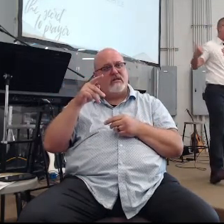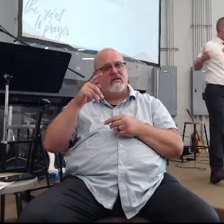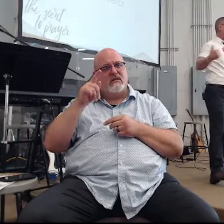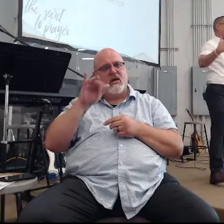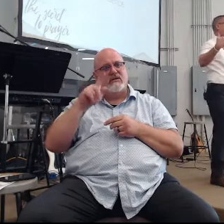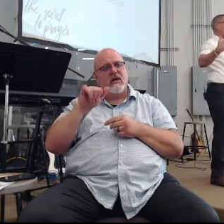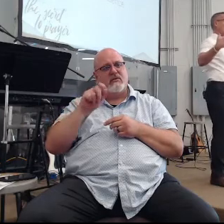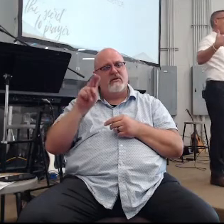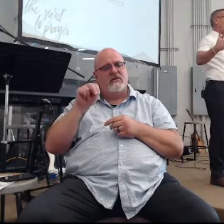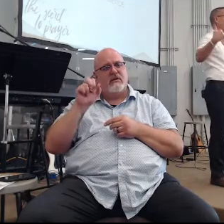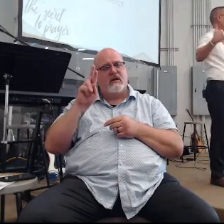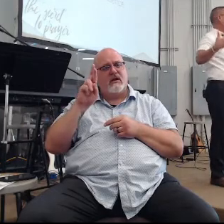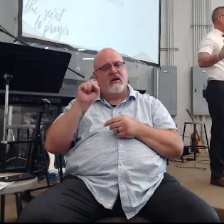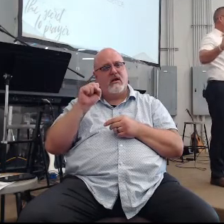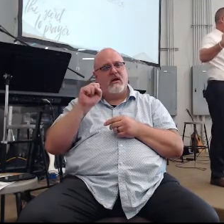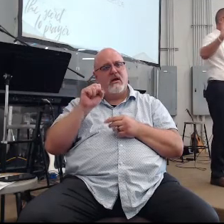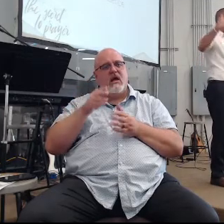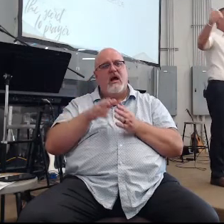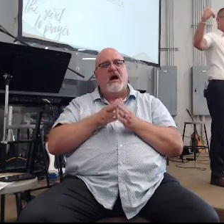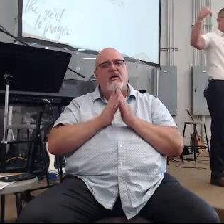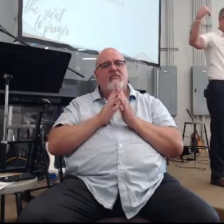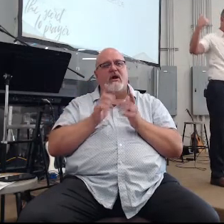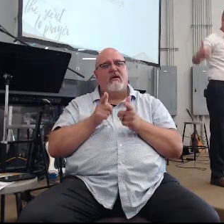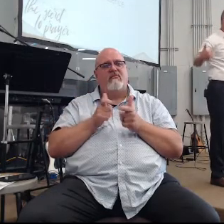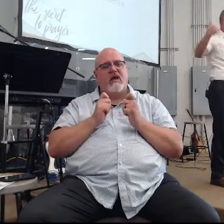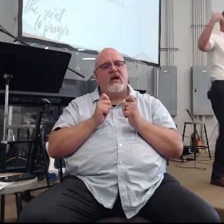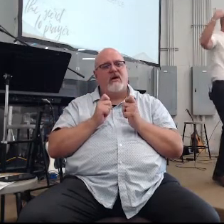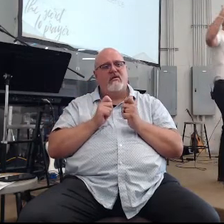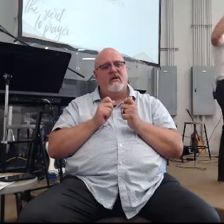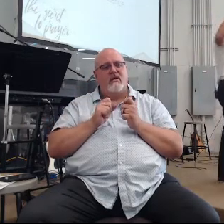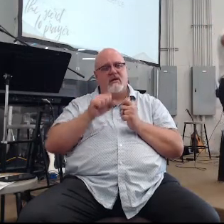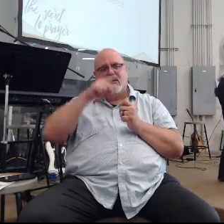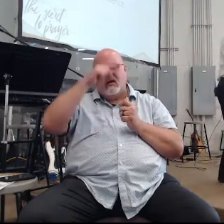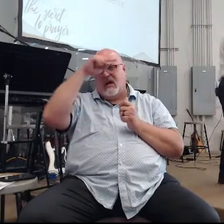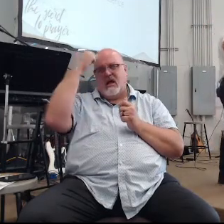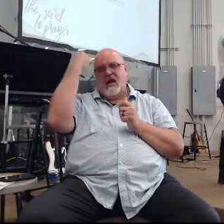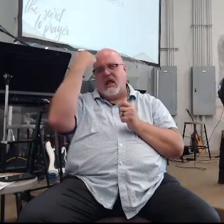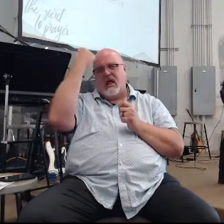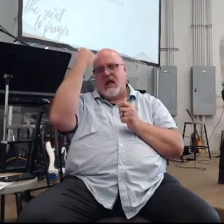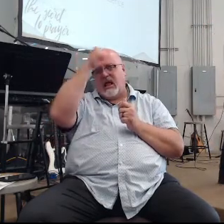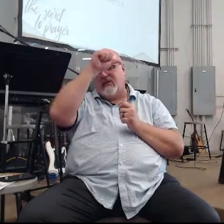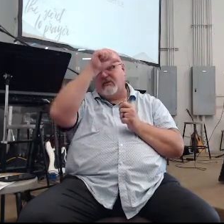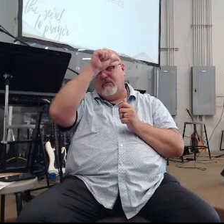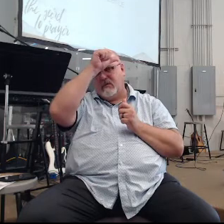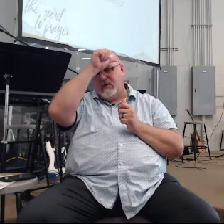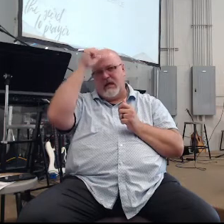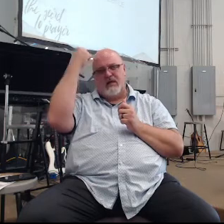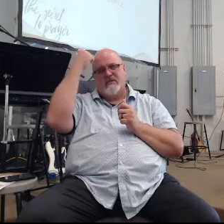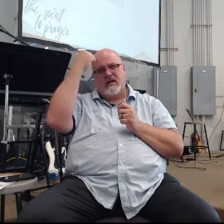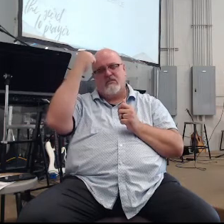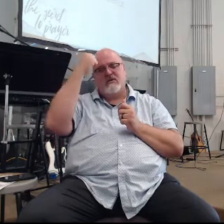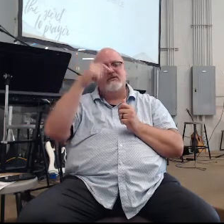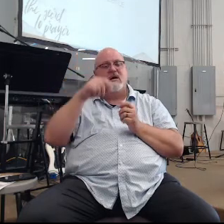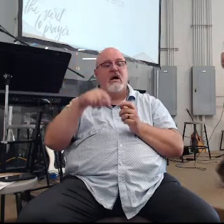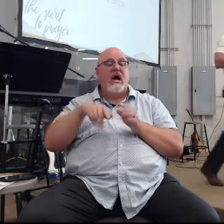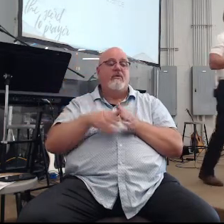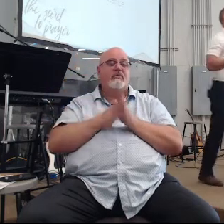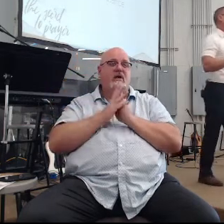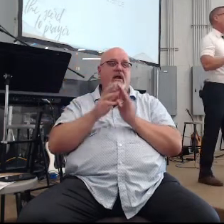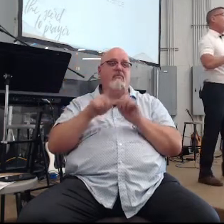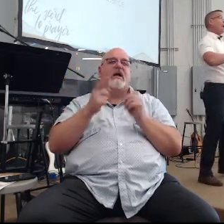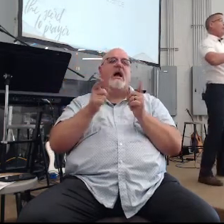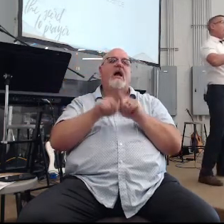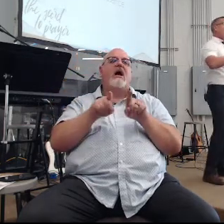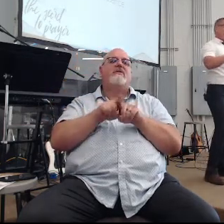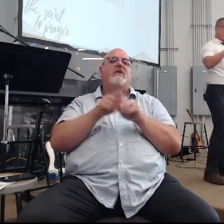five years ago I started praying right away Lord slow it down Lord heal him we had other people doing that but I also started